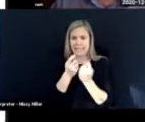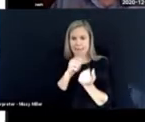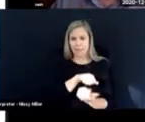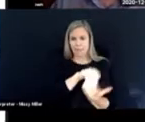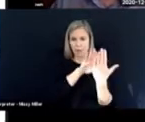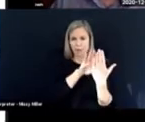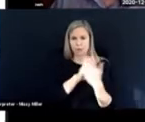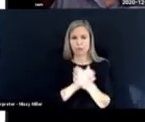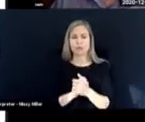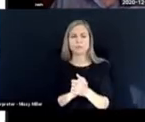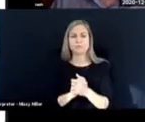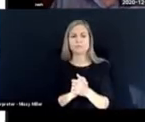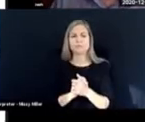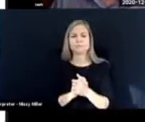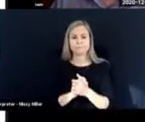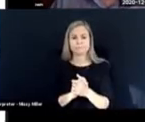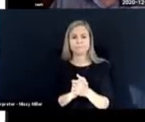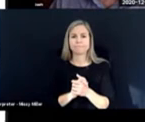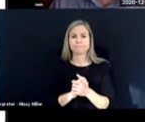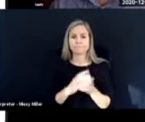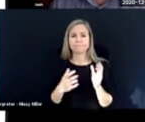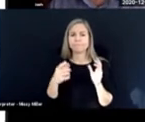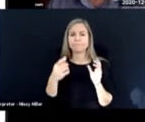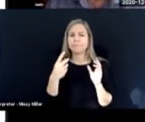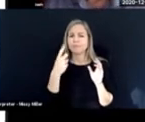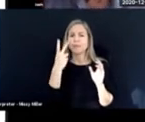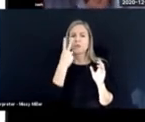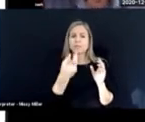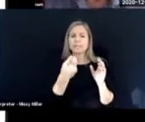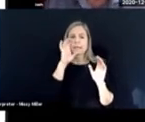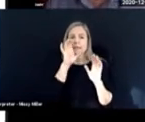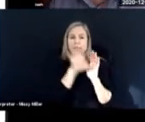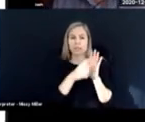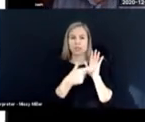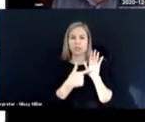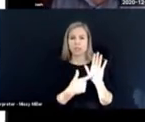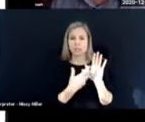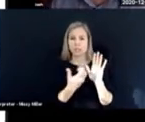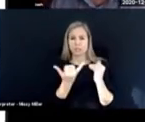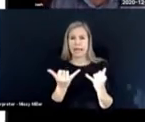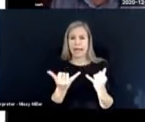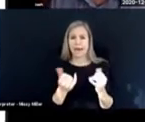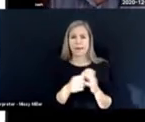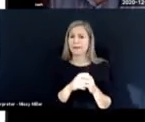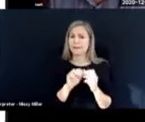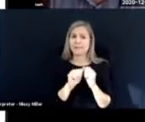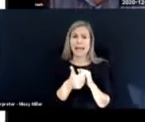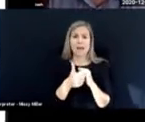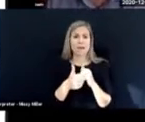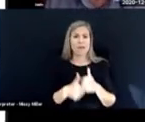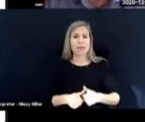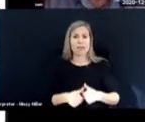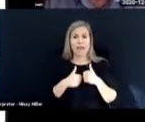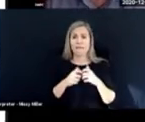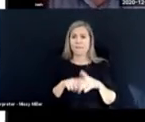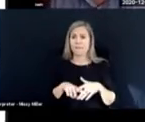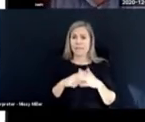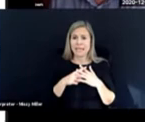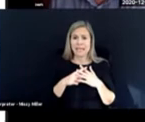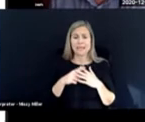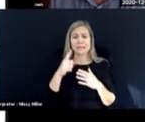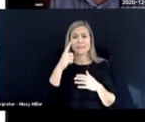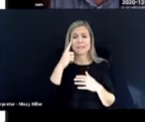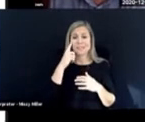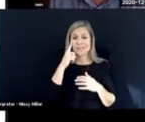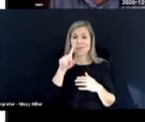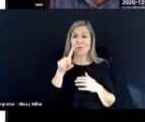far more. And this awful photograph now is how life begins